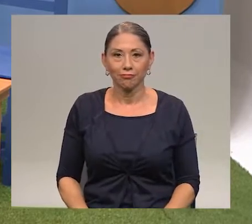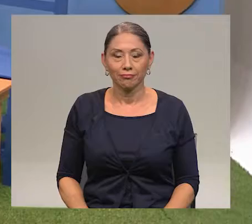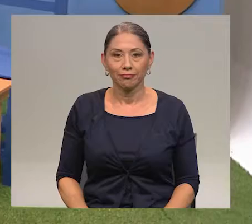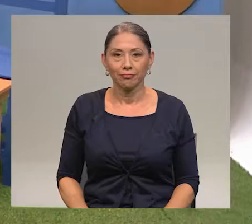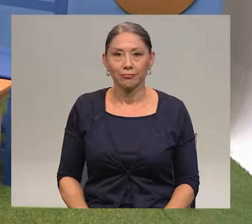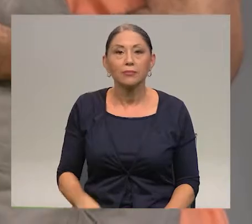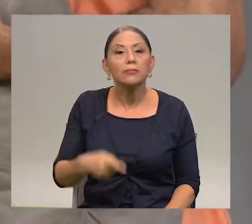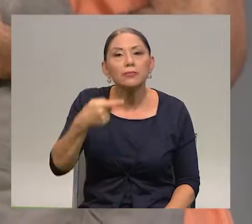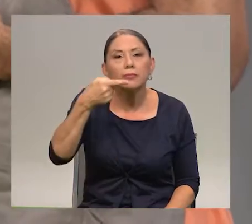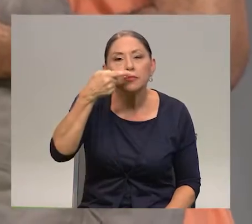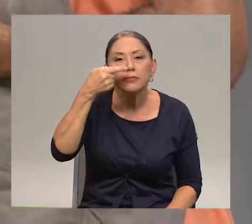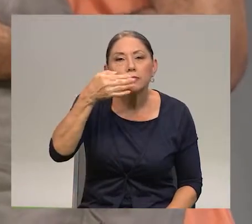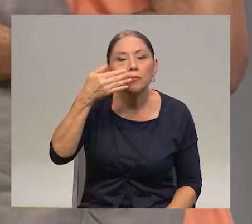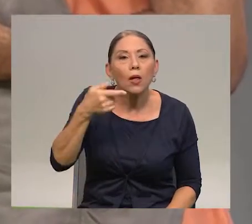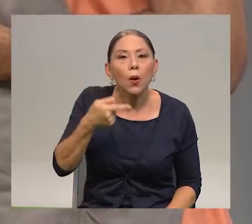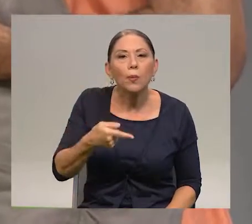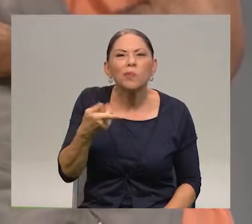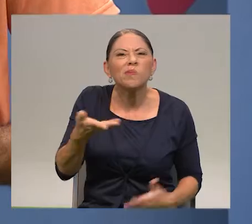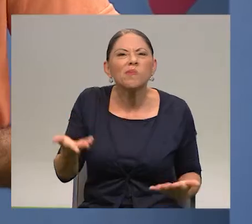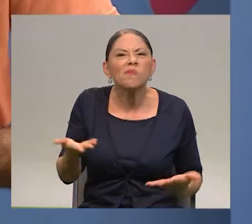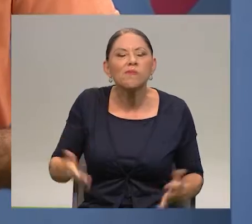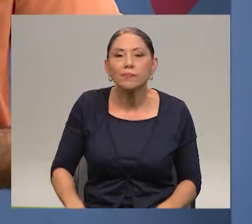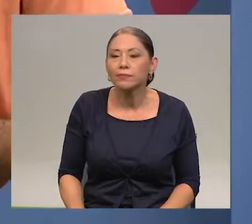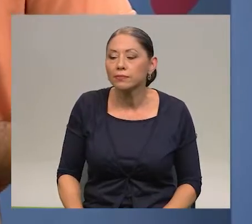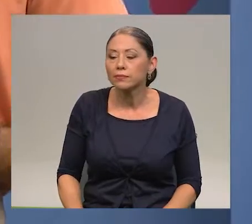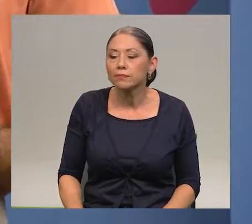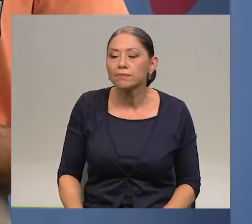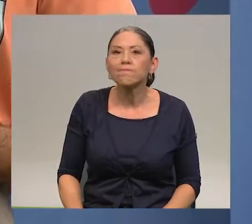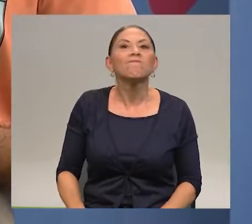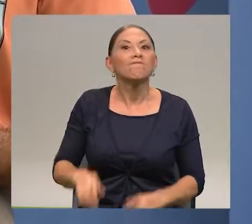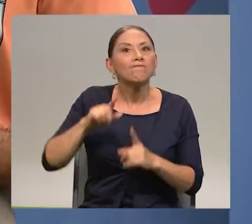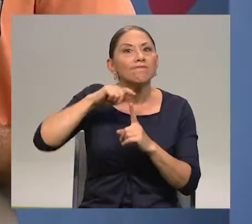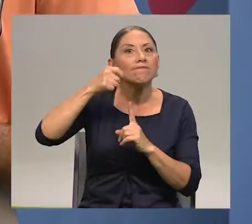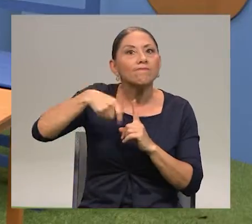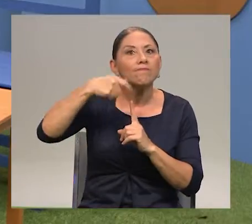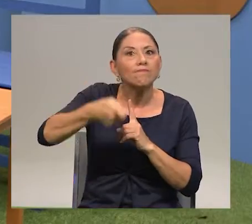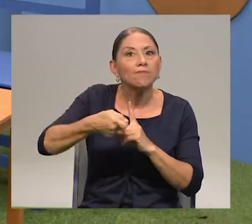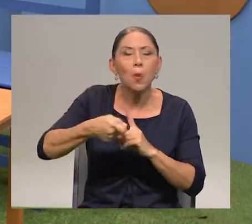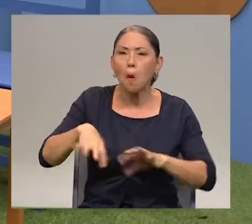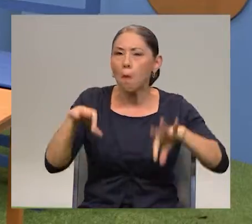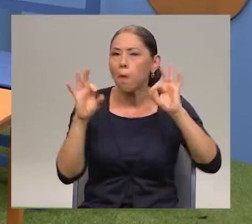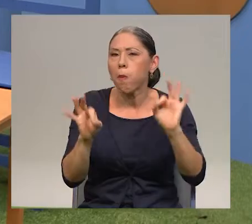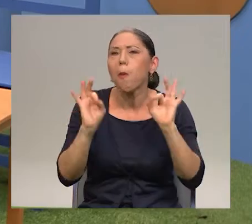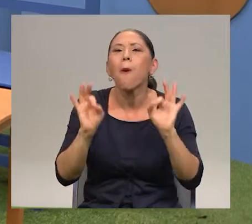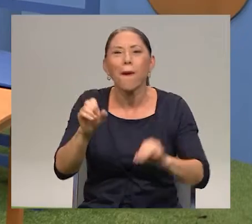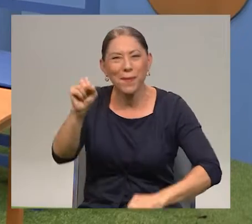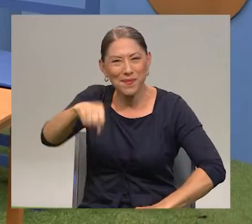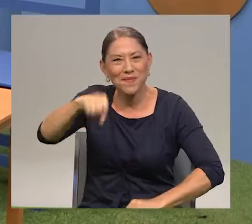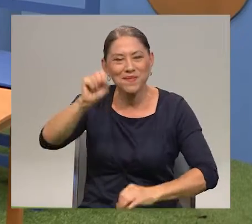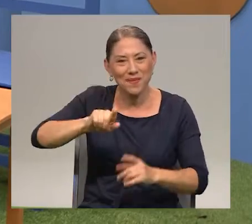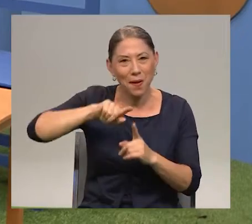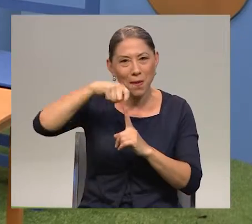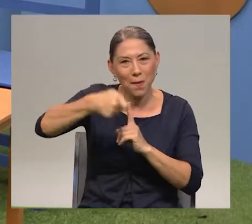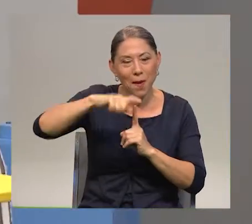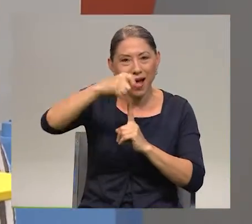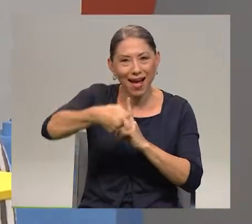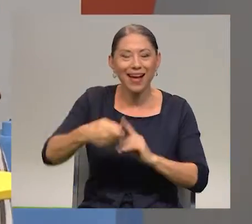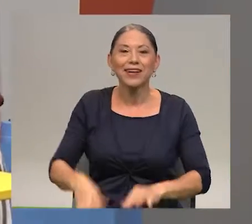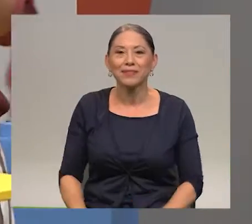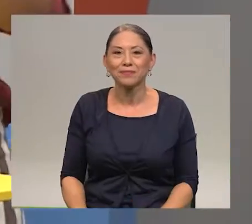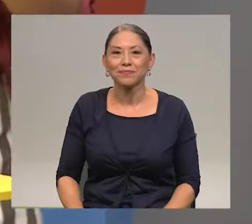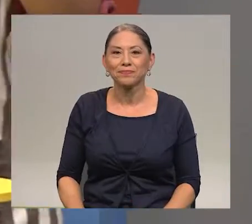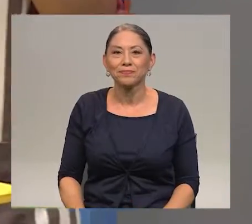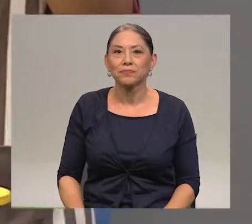Smell. What is this? It's a banana. Very good. It's a banana. Okay.